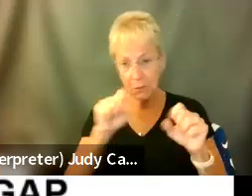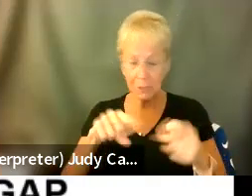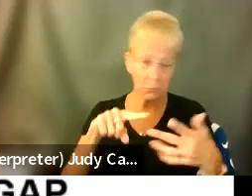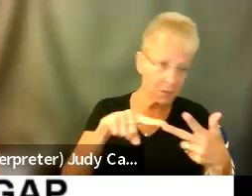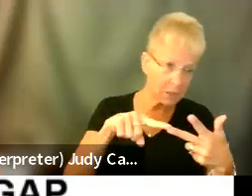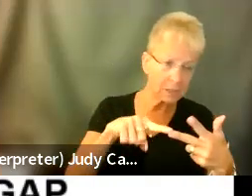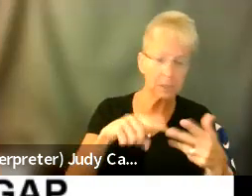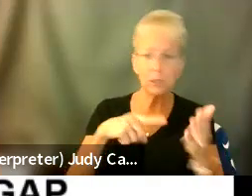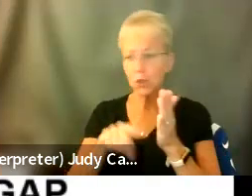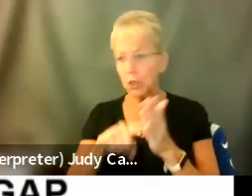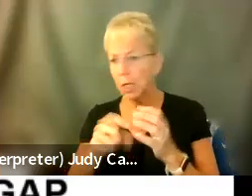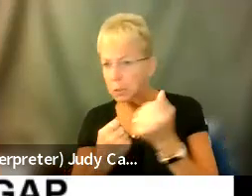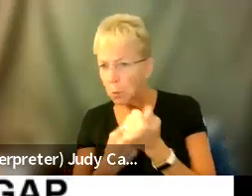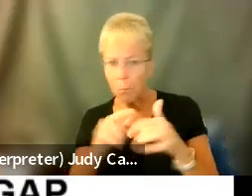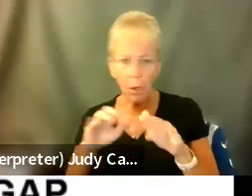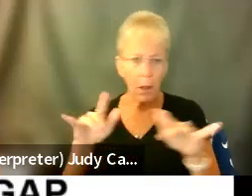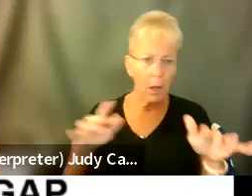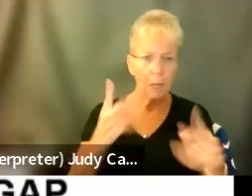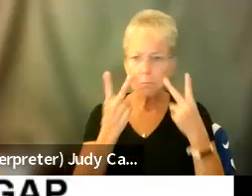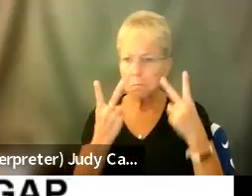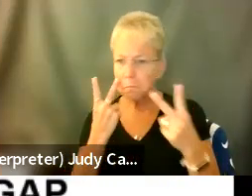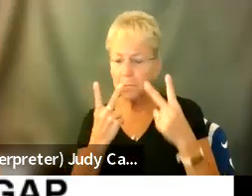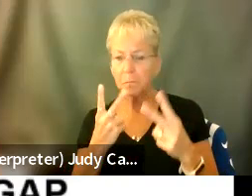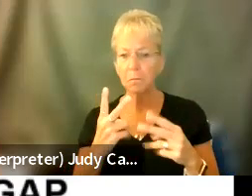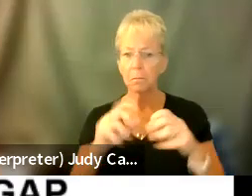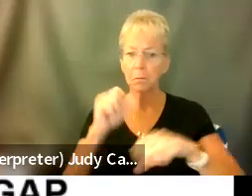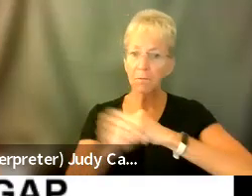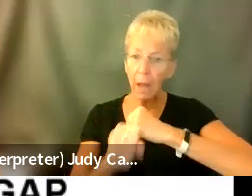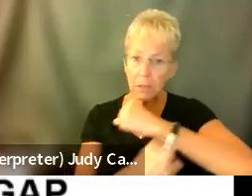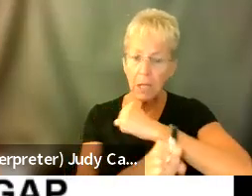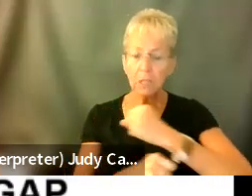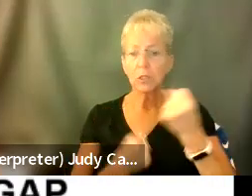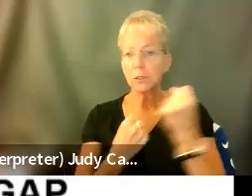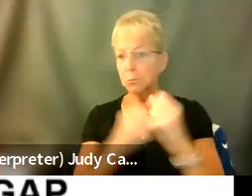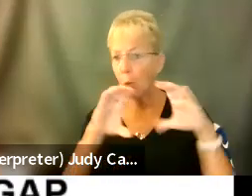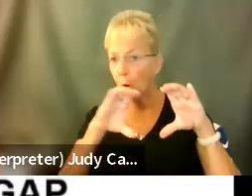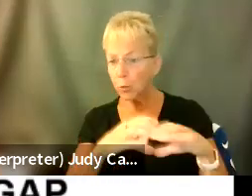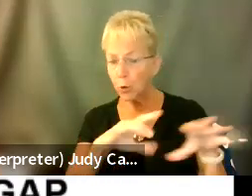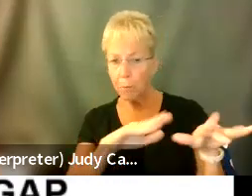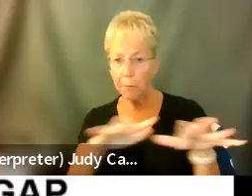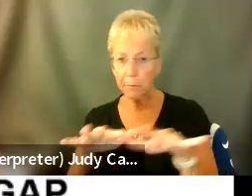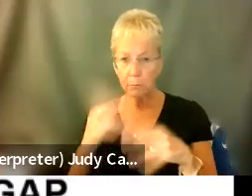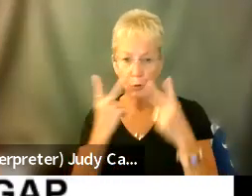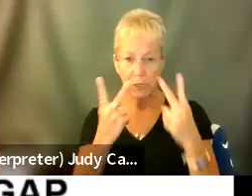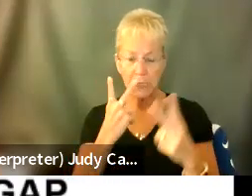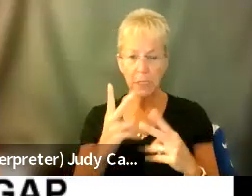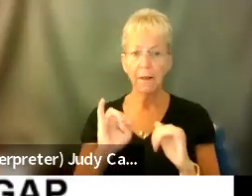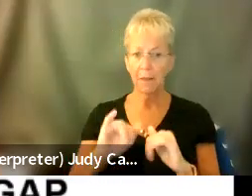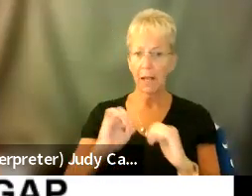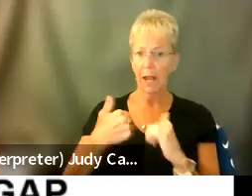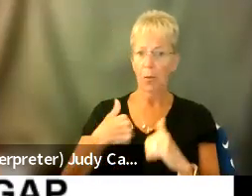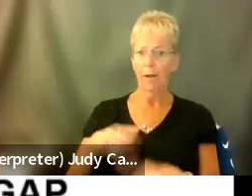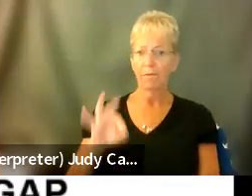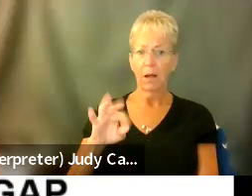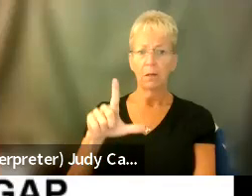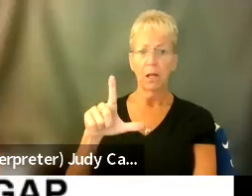look, check out support groups, check out foundations, talk to an advocate of the foundation. That's how I found out I had